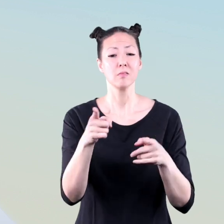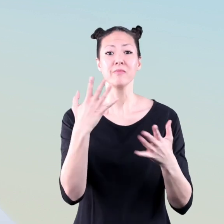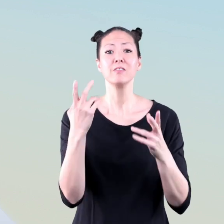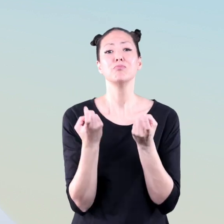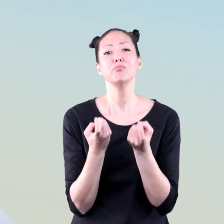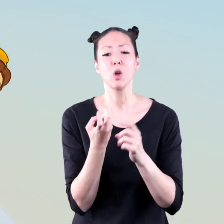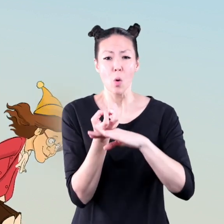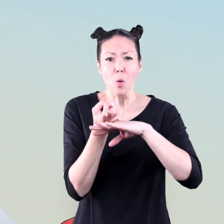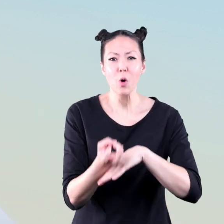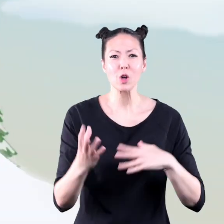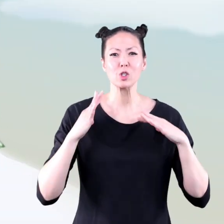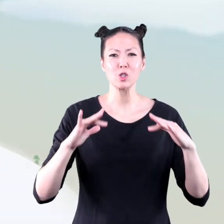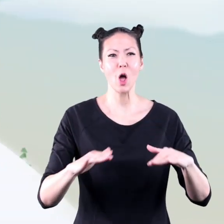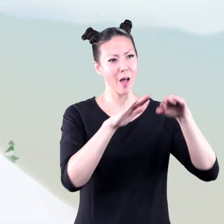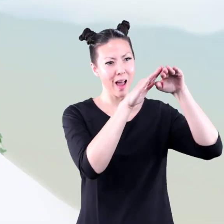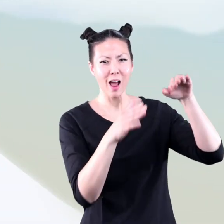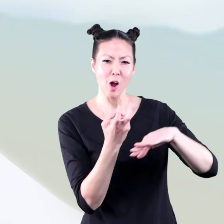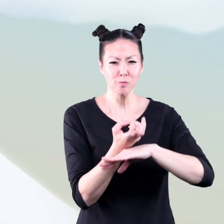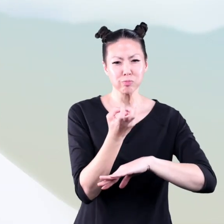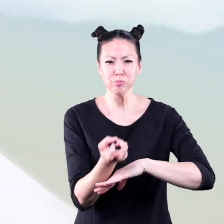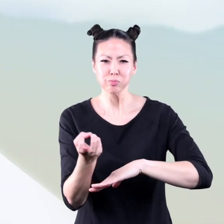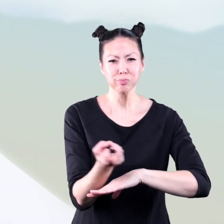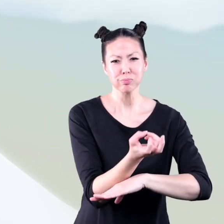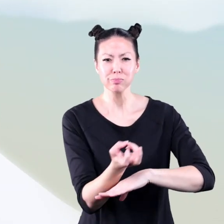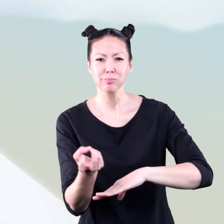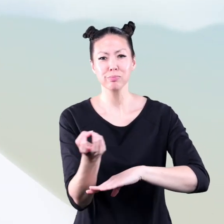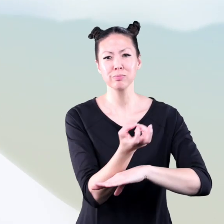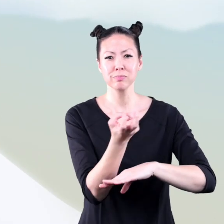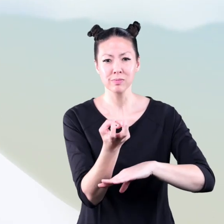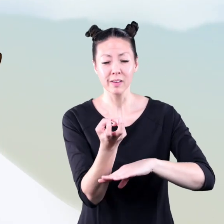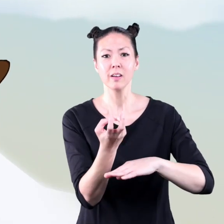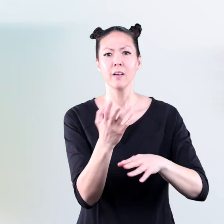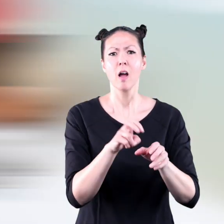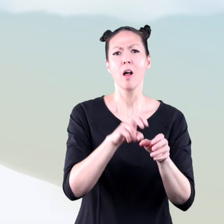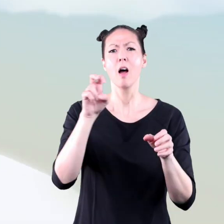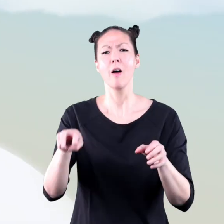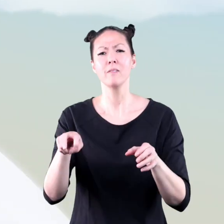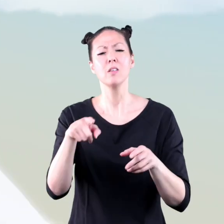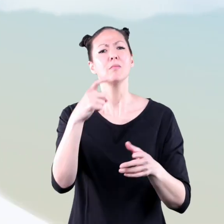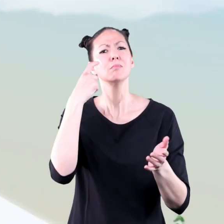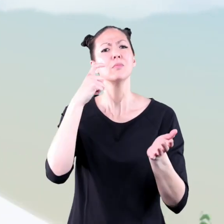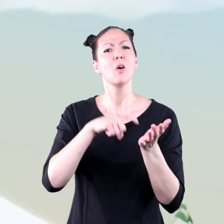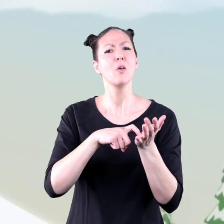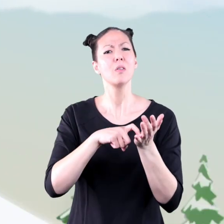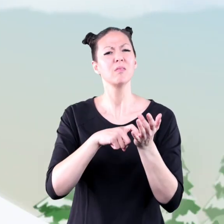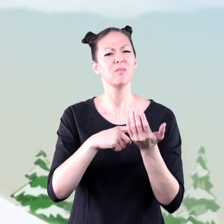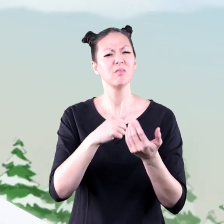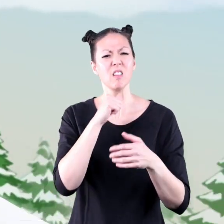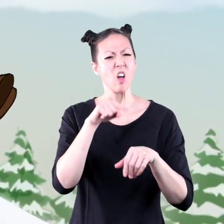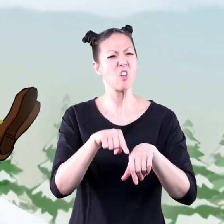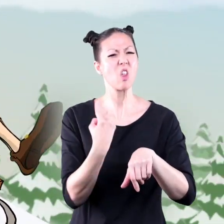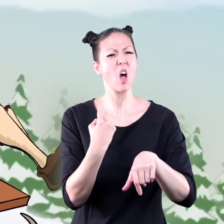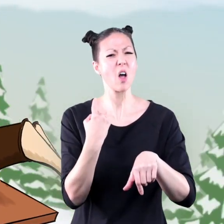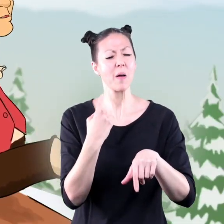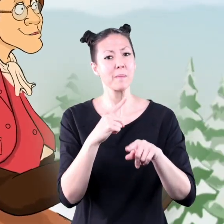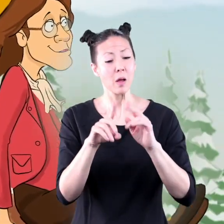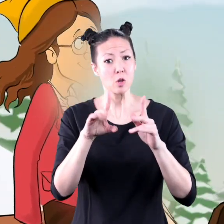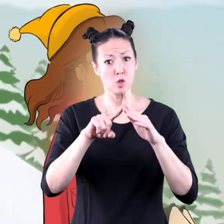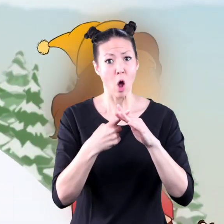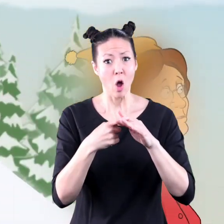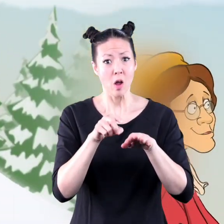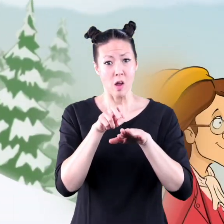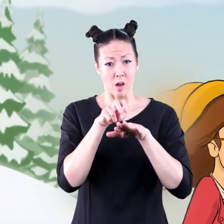ever gone sledding at the top of a large hill? After you take off, do you notice it doesn't take long before you start speeding up?